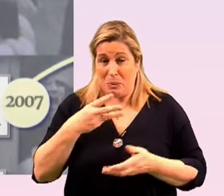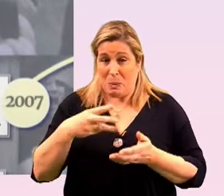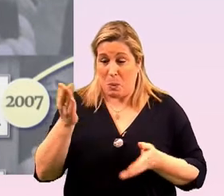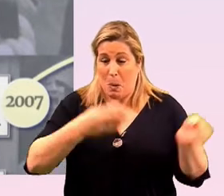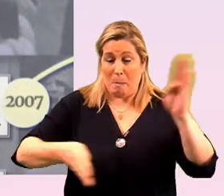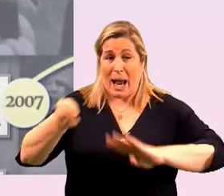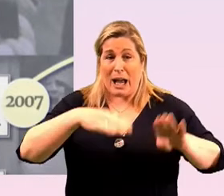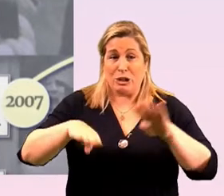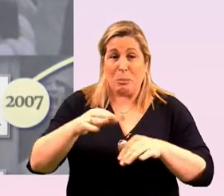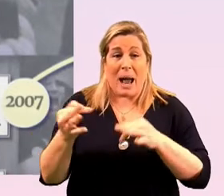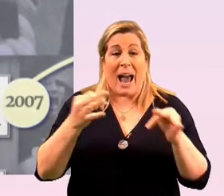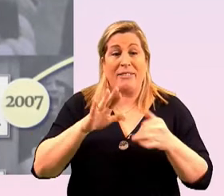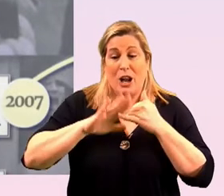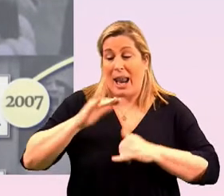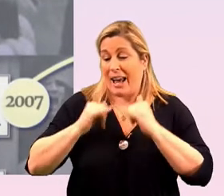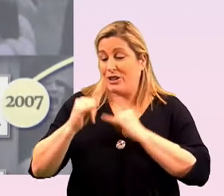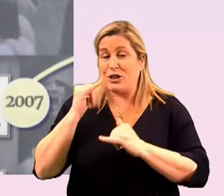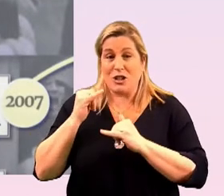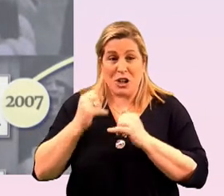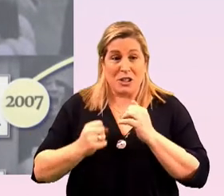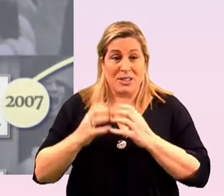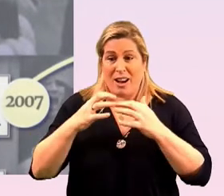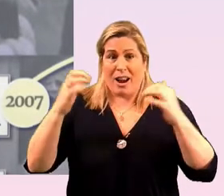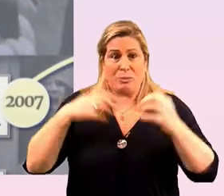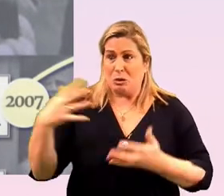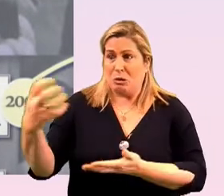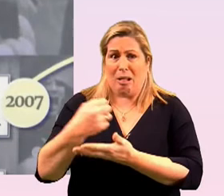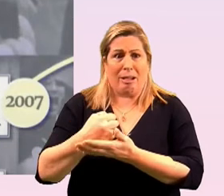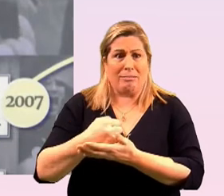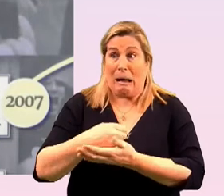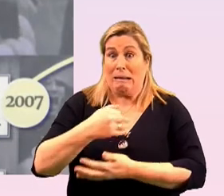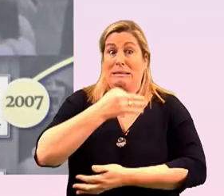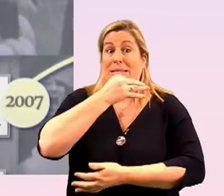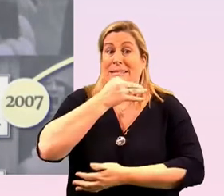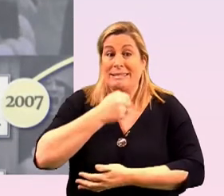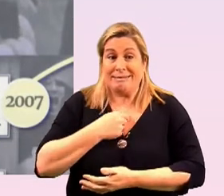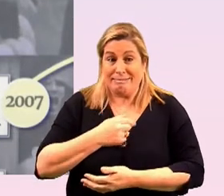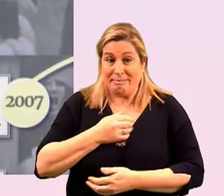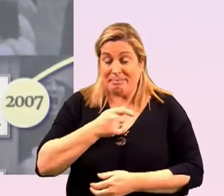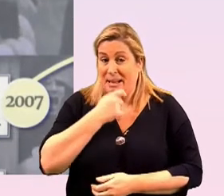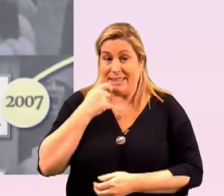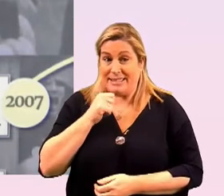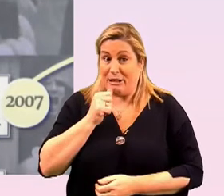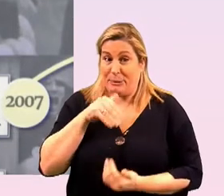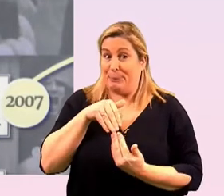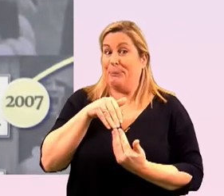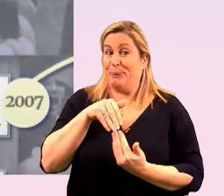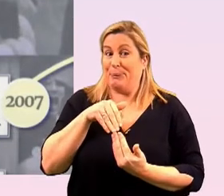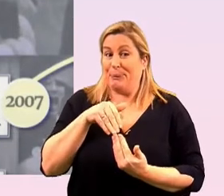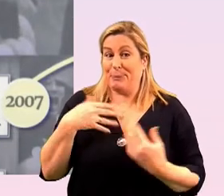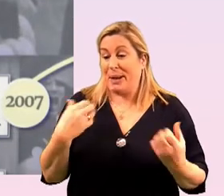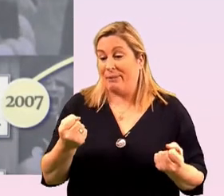up after last year's conference in the convention center we just took it and they were too polite to say anything um but sure look we have it now